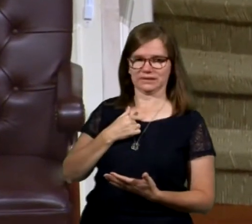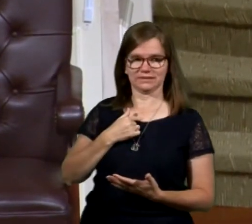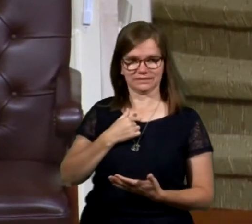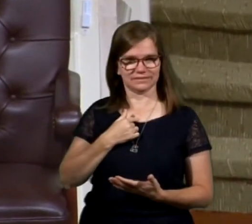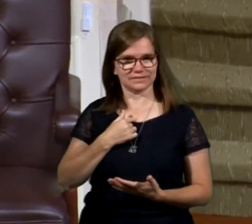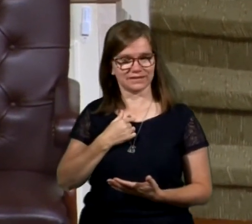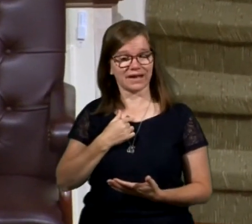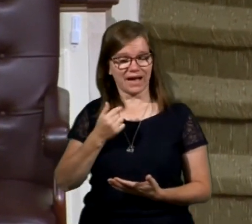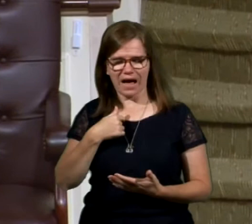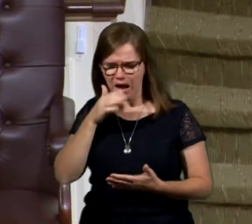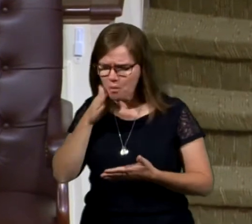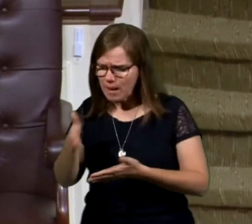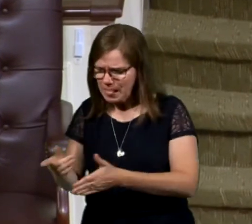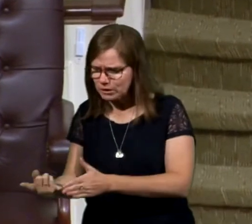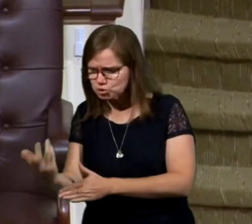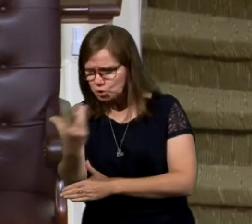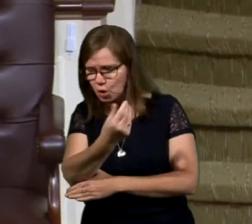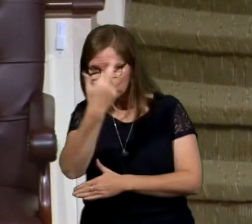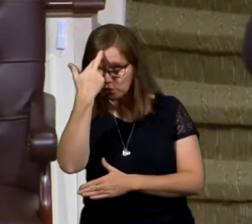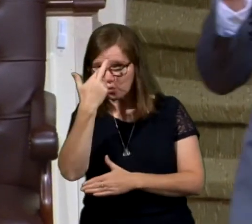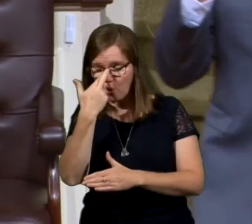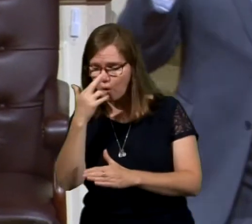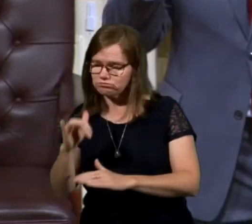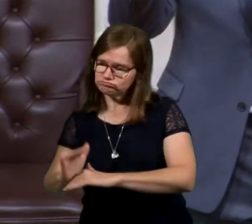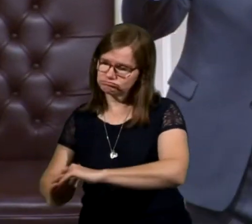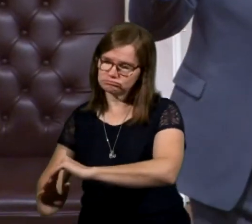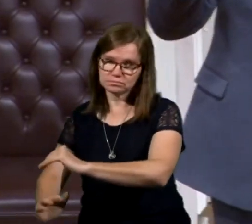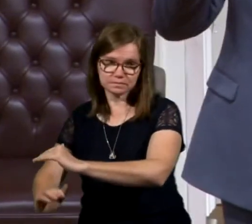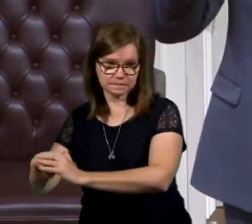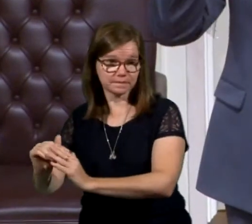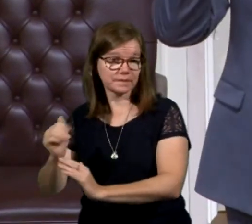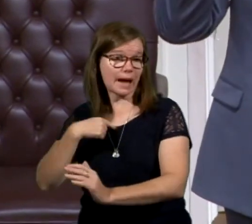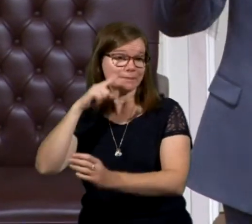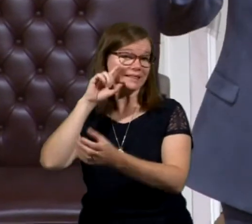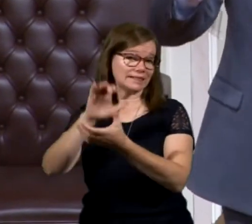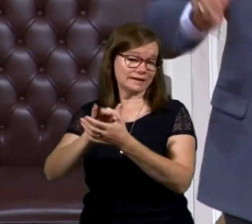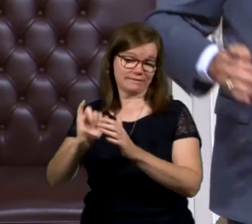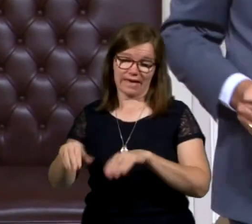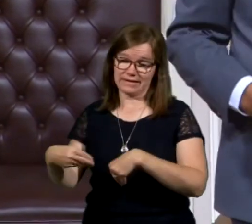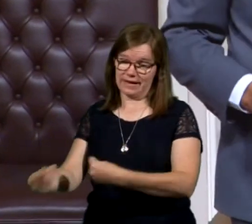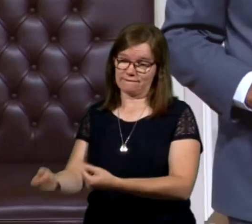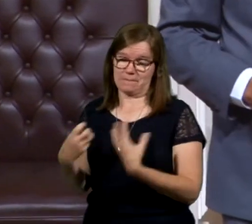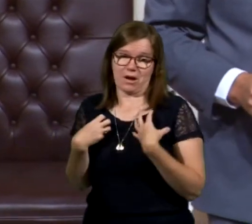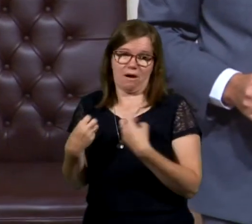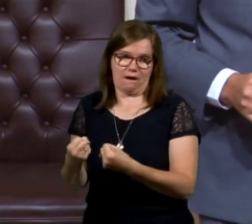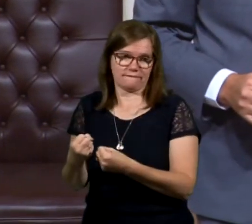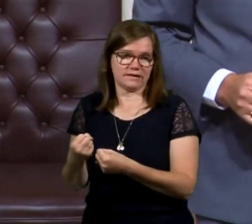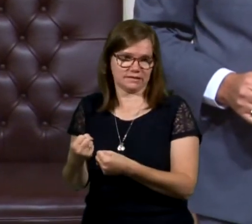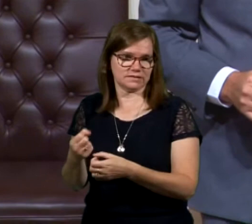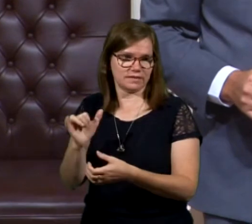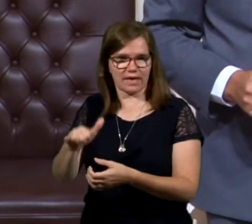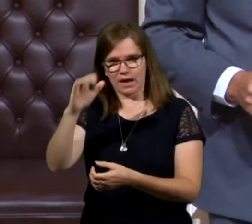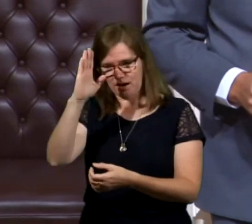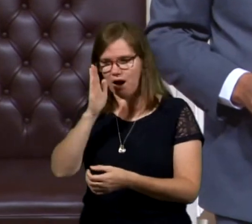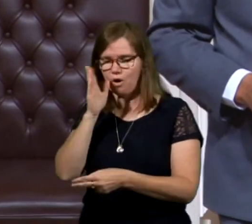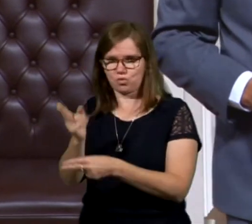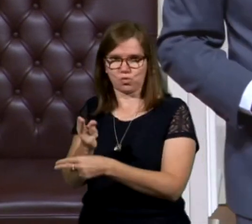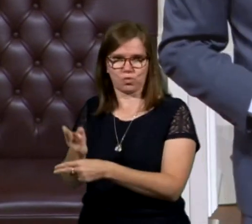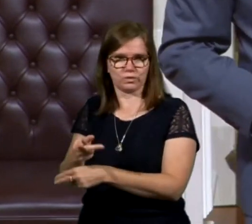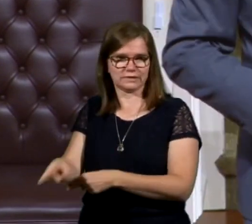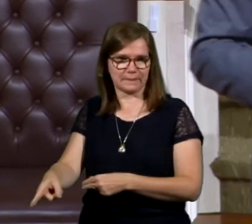you go to Rome. And it comforted Paul, and I think it gave him a trajectory and confidence that God was going to use him in a wonderful way.